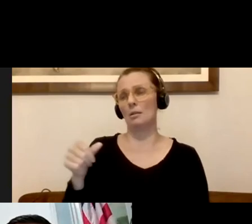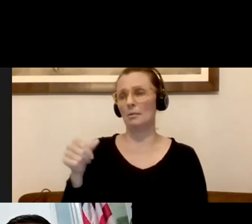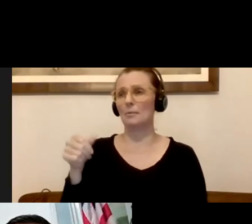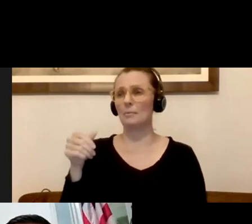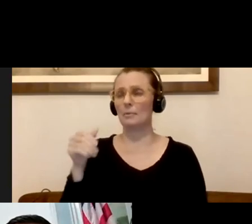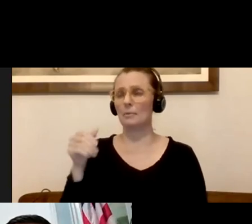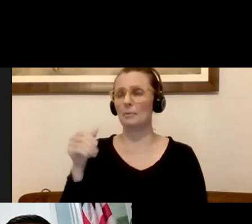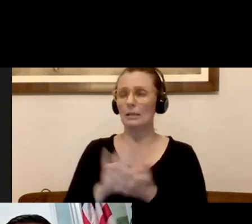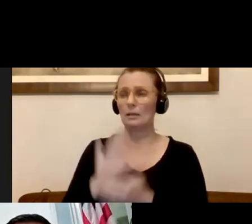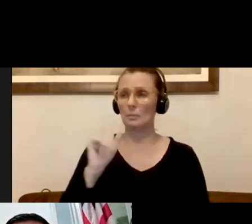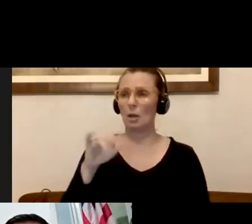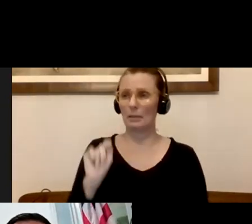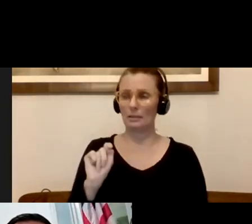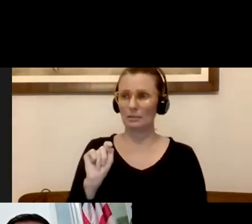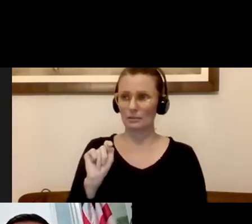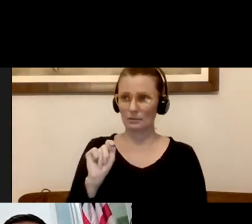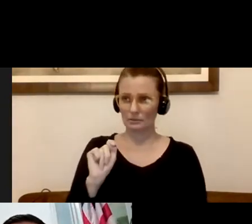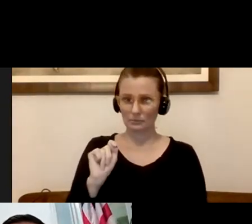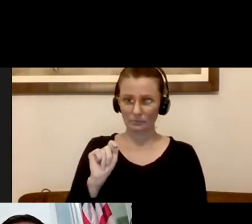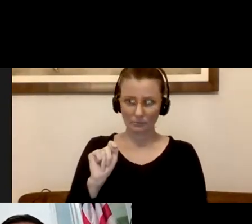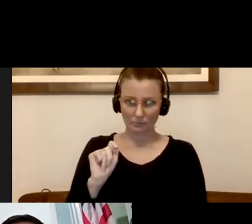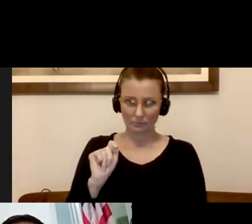that I have someone come to my apartment to clean it?